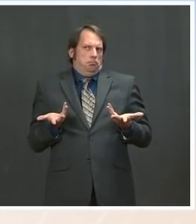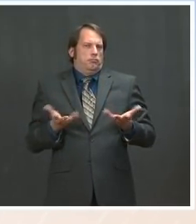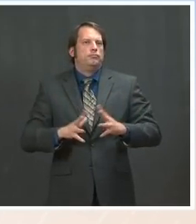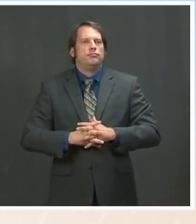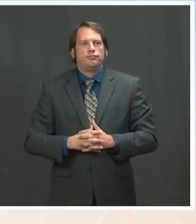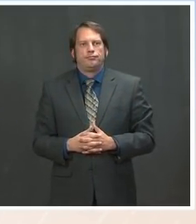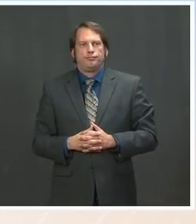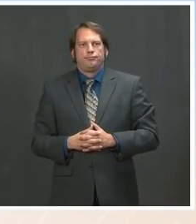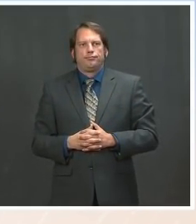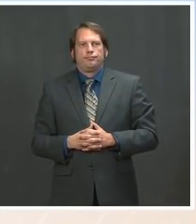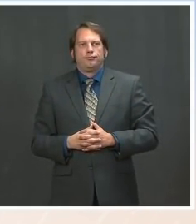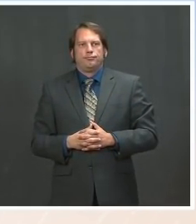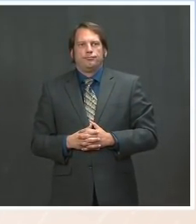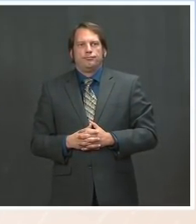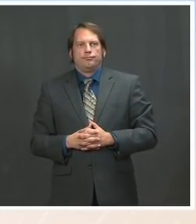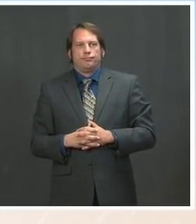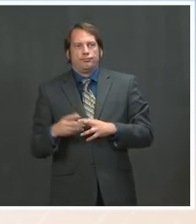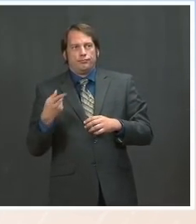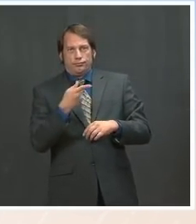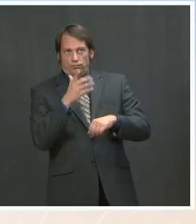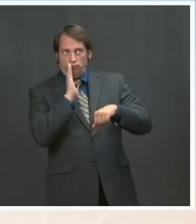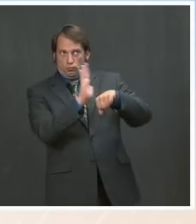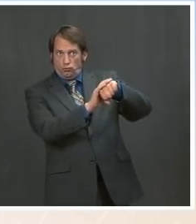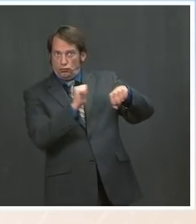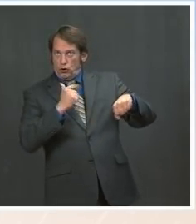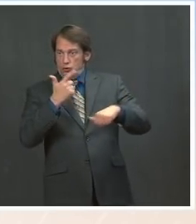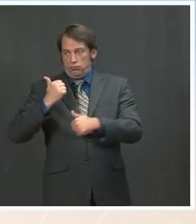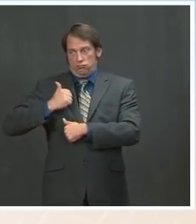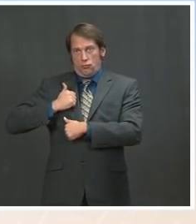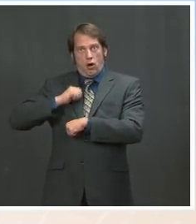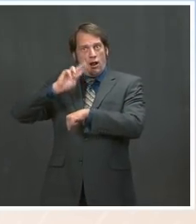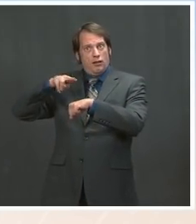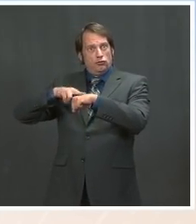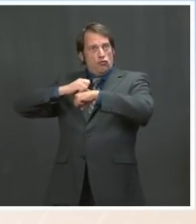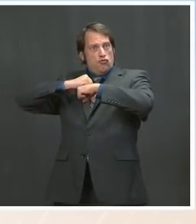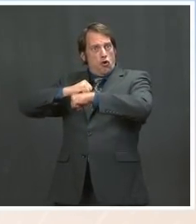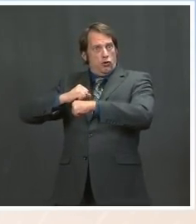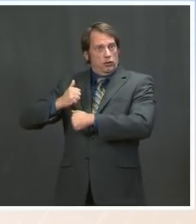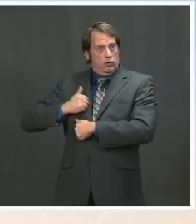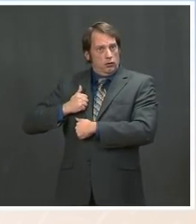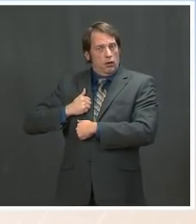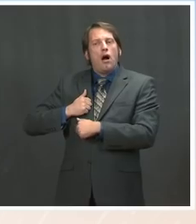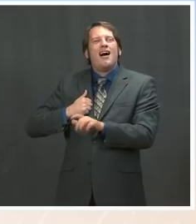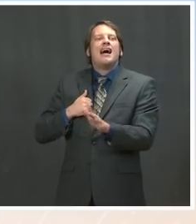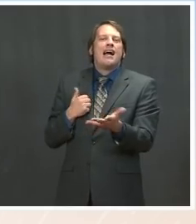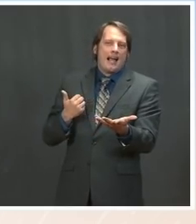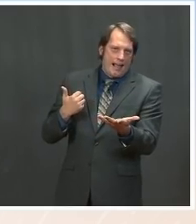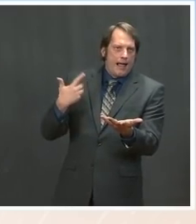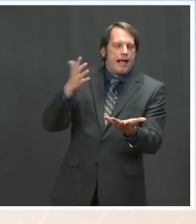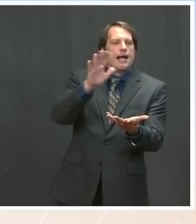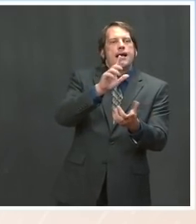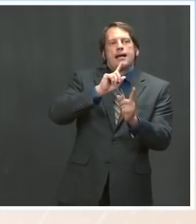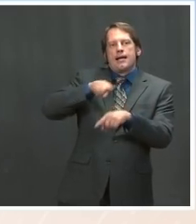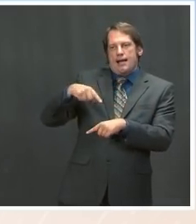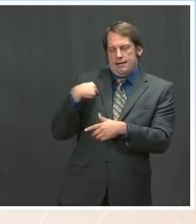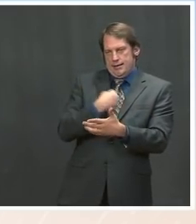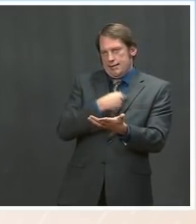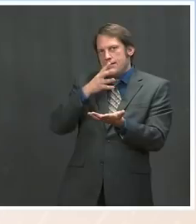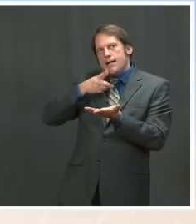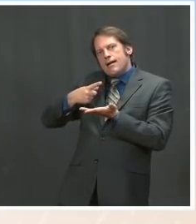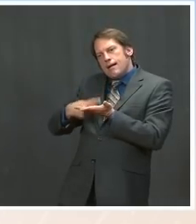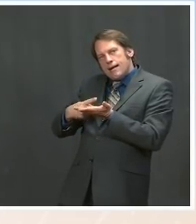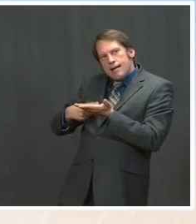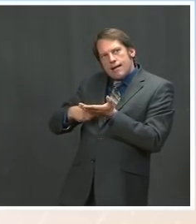there been conversations about that? Ms. There's a range of conversations about how to ensure that no matter what the outcome, there